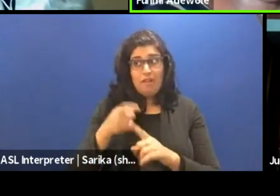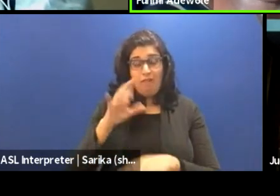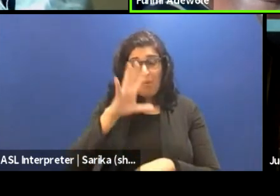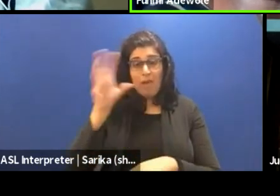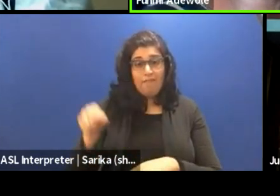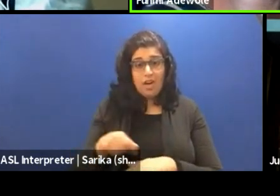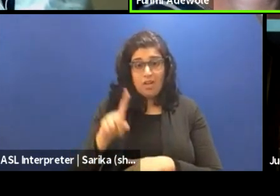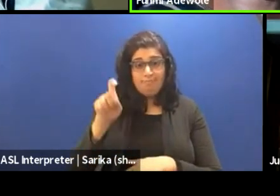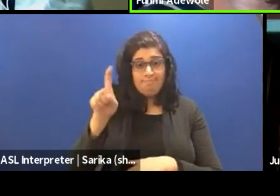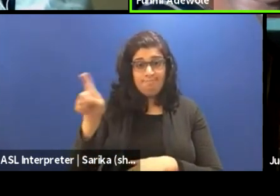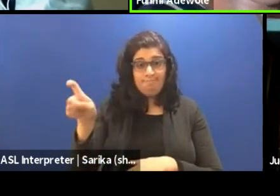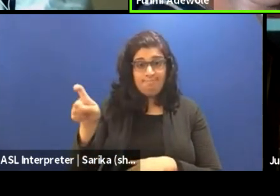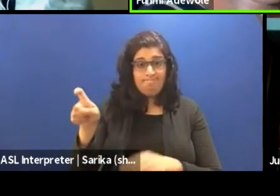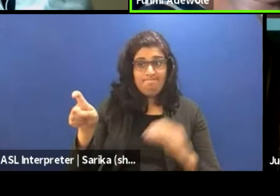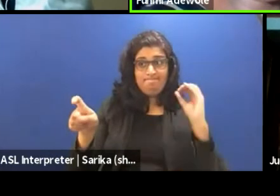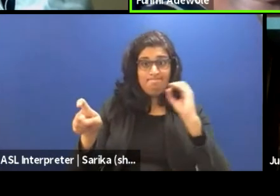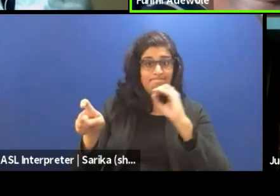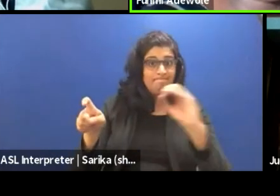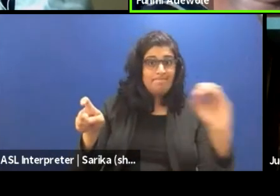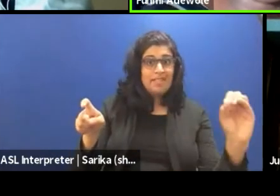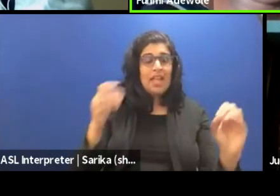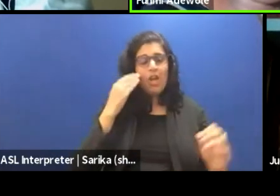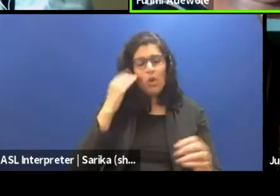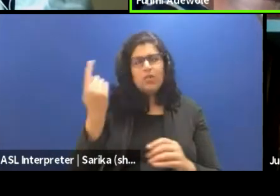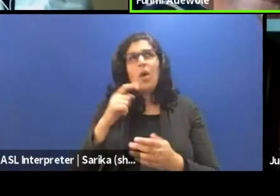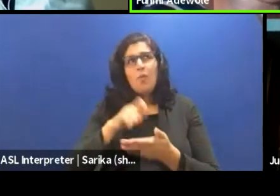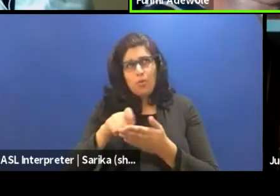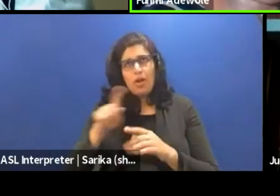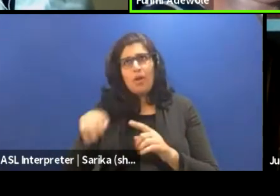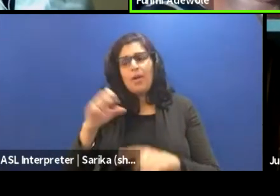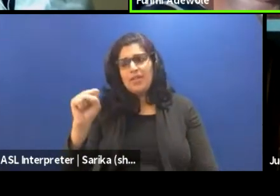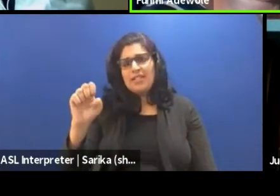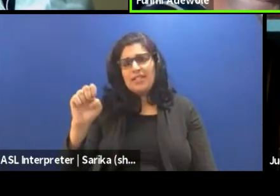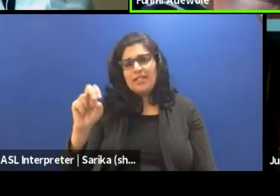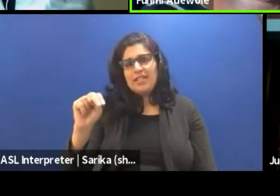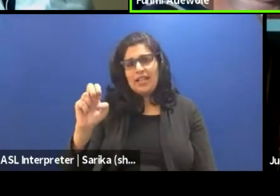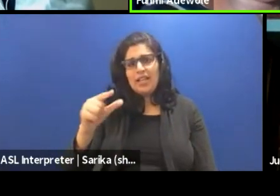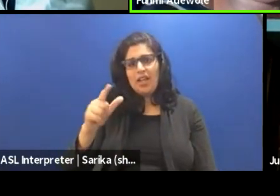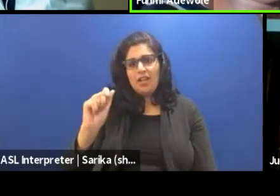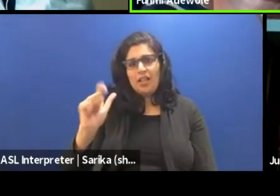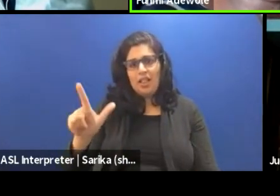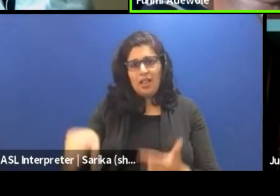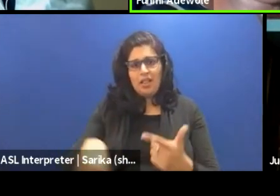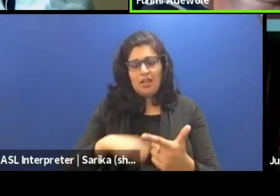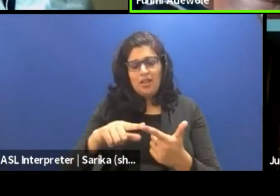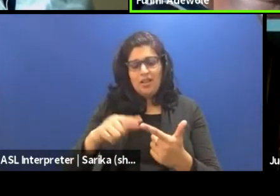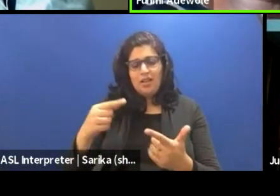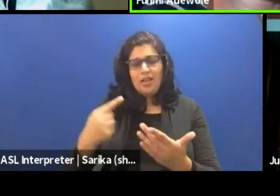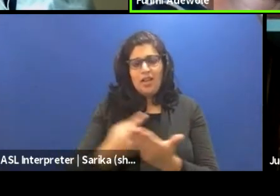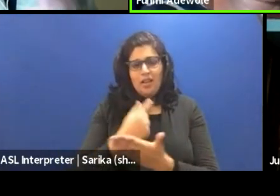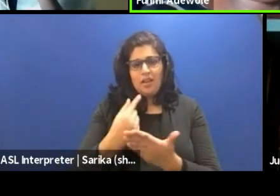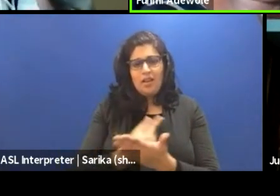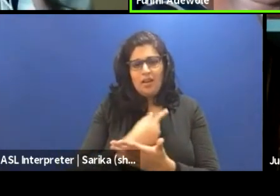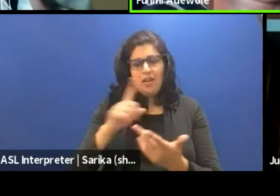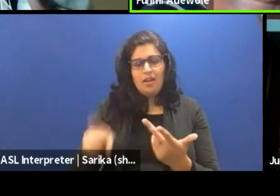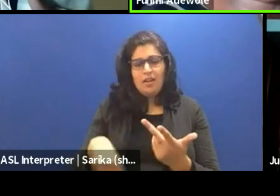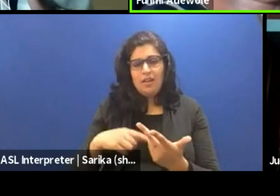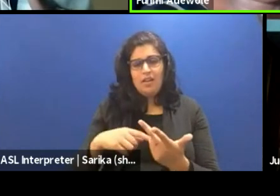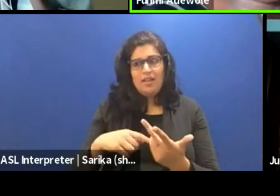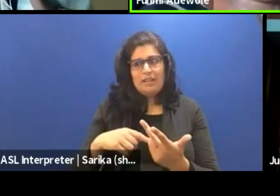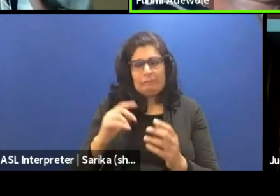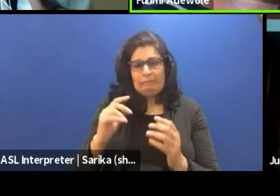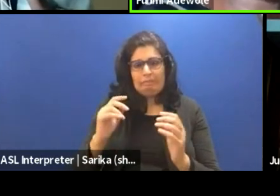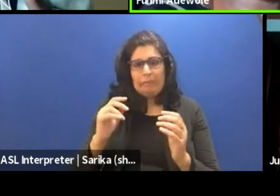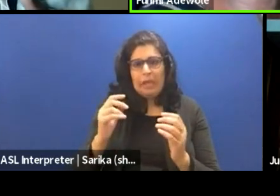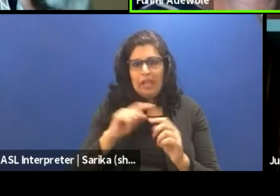I know someone's written on Senegal, um, Ghana. I don't think we've written very much.